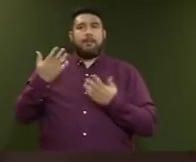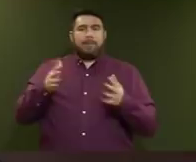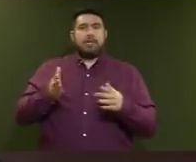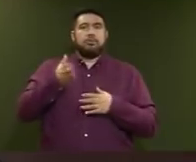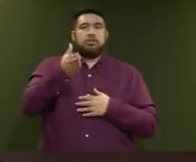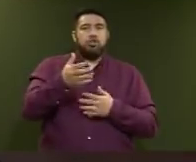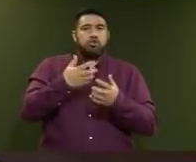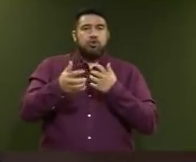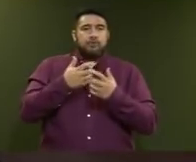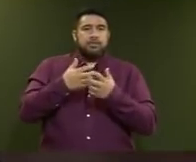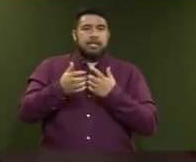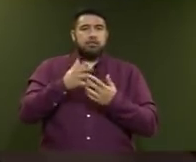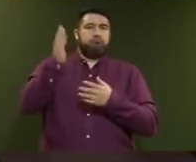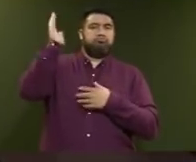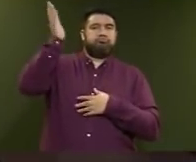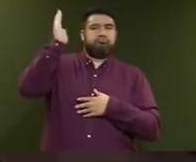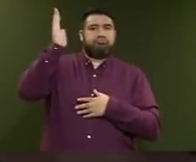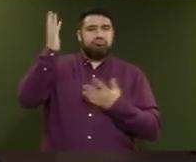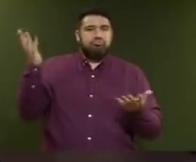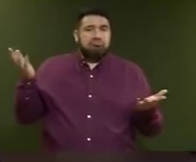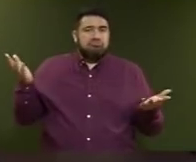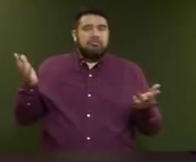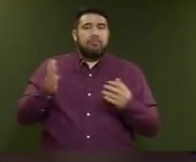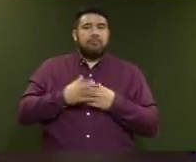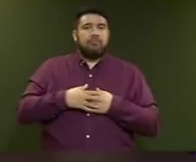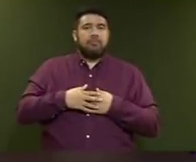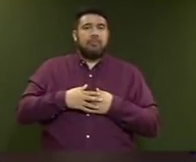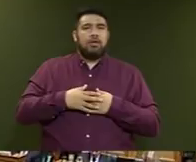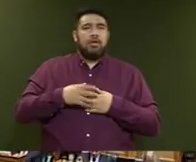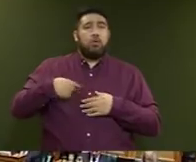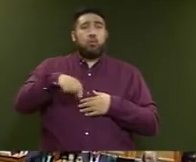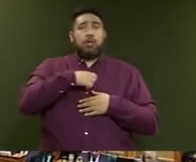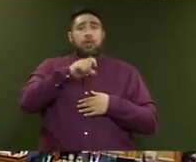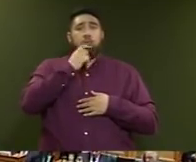the reaction we've seen has been an overreaction. Will we retaliate? Of course not.